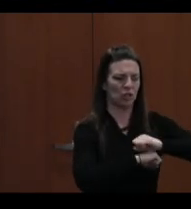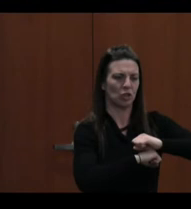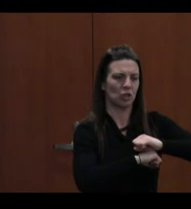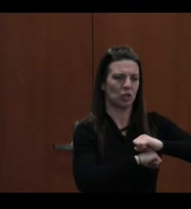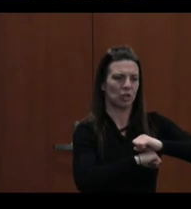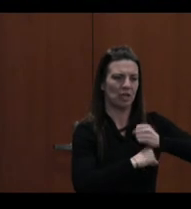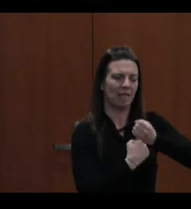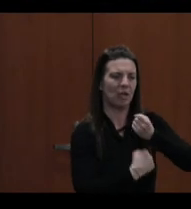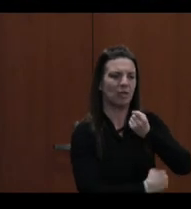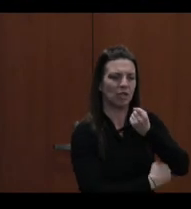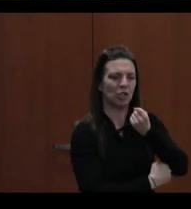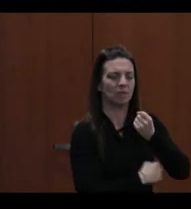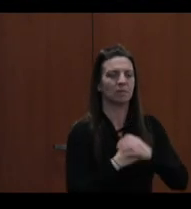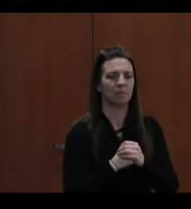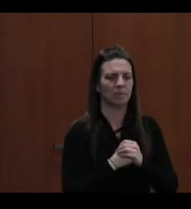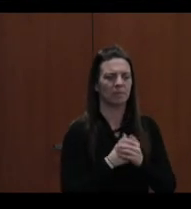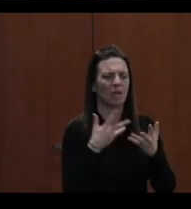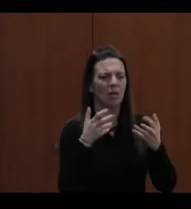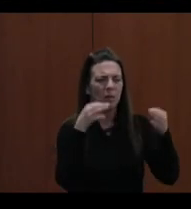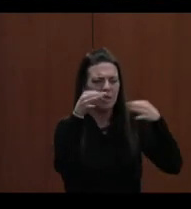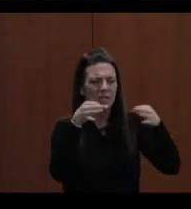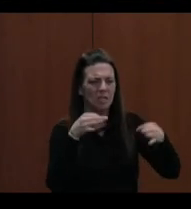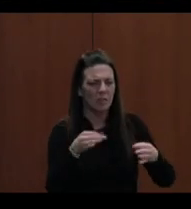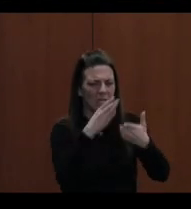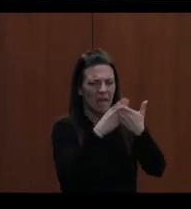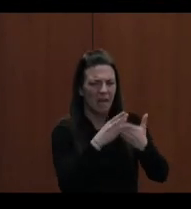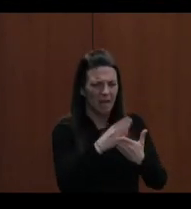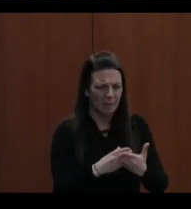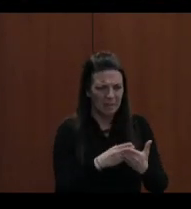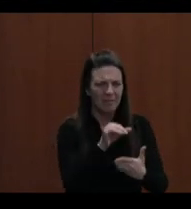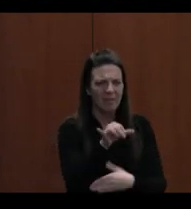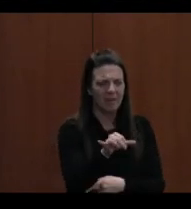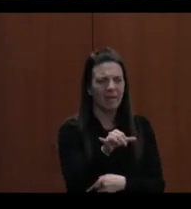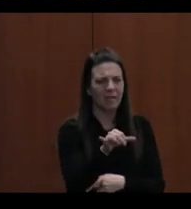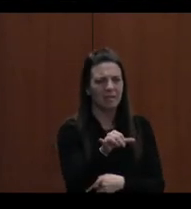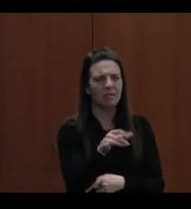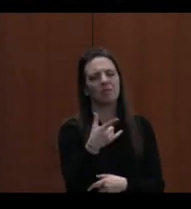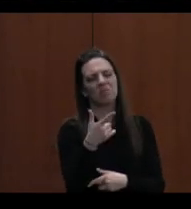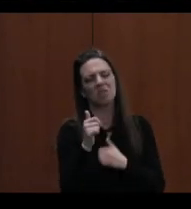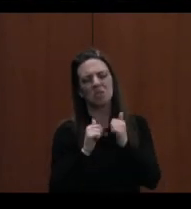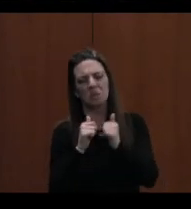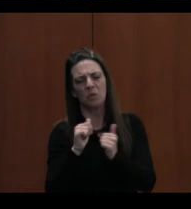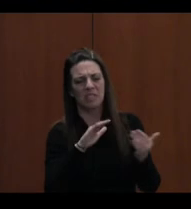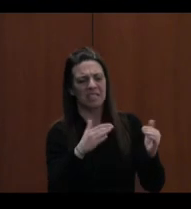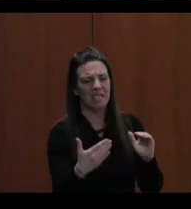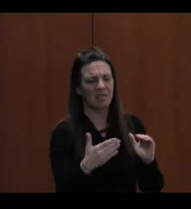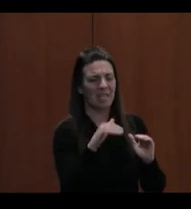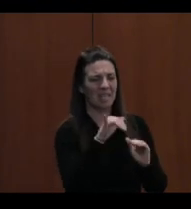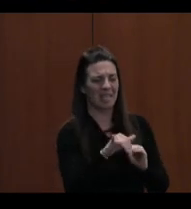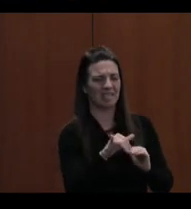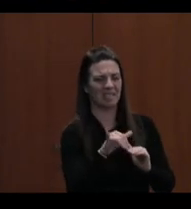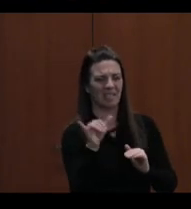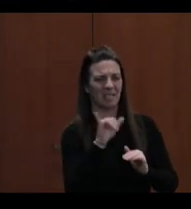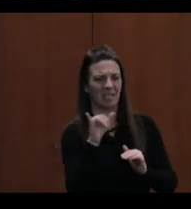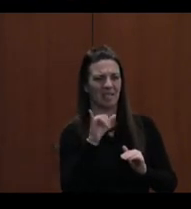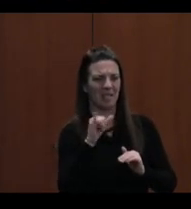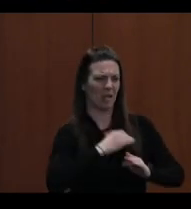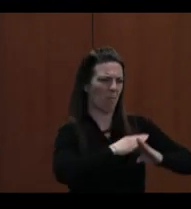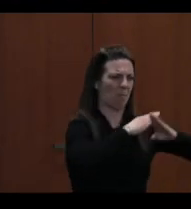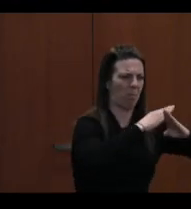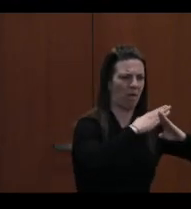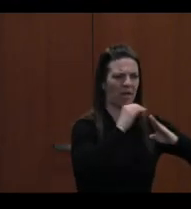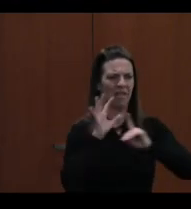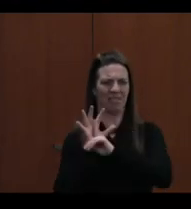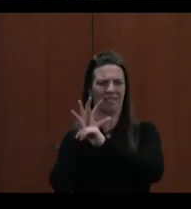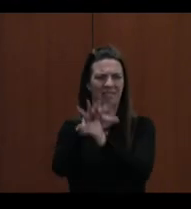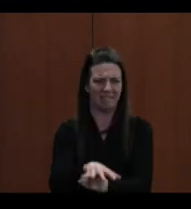Just to break down the elements of this, so there are, to use a sports analogy, really like the blocking and tackling. These eight items that are